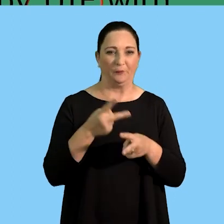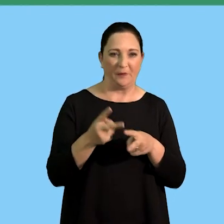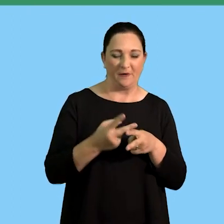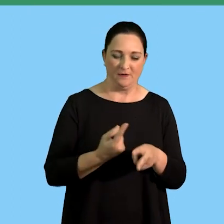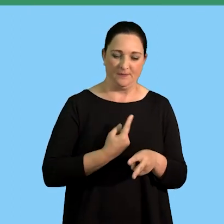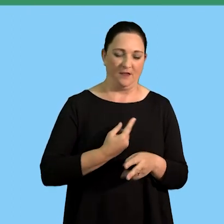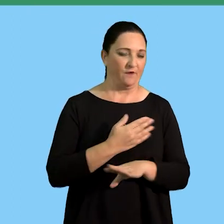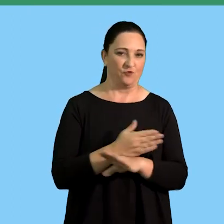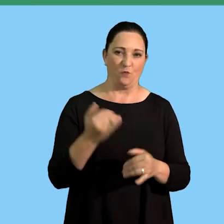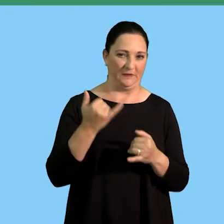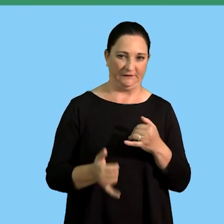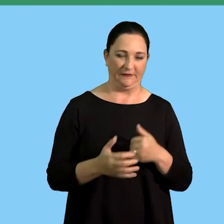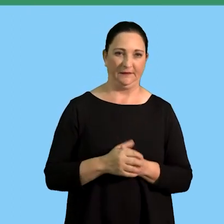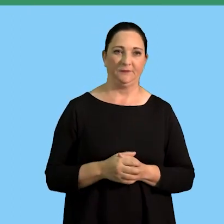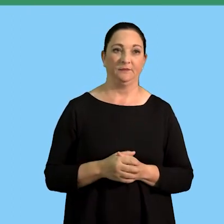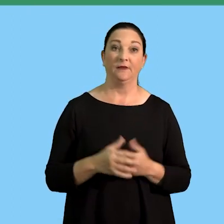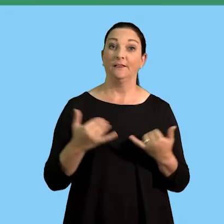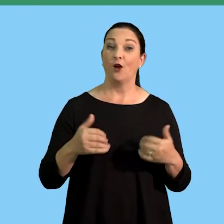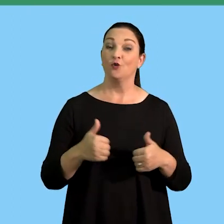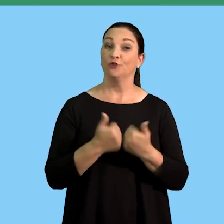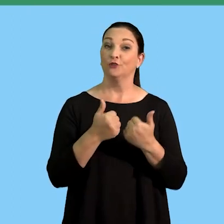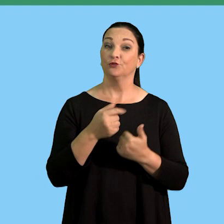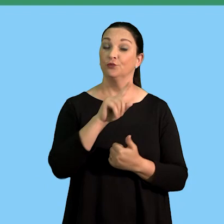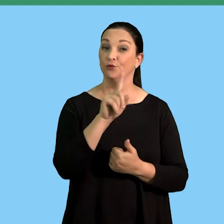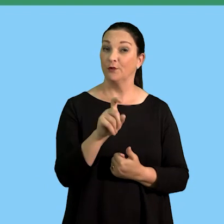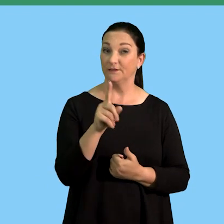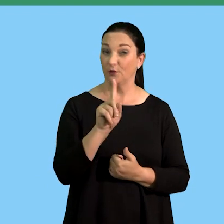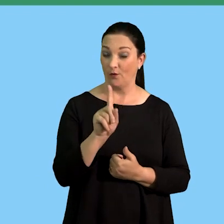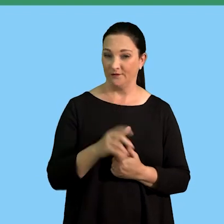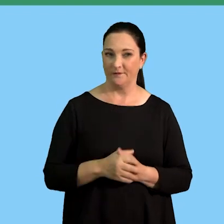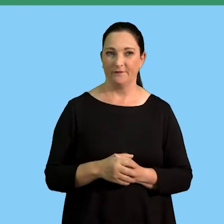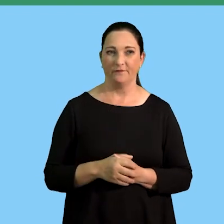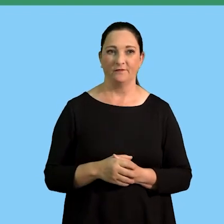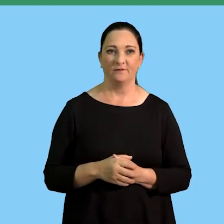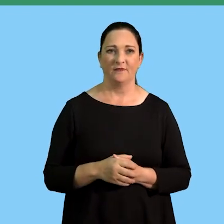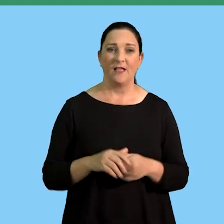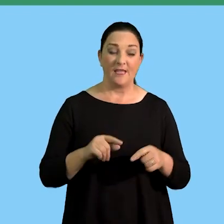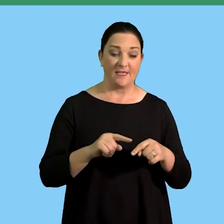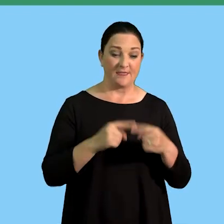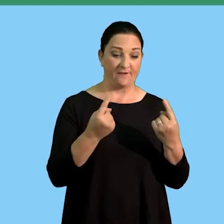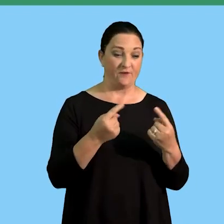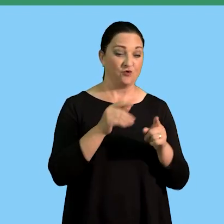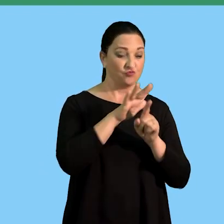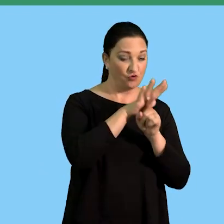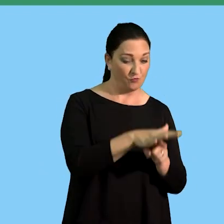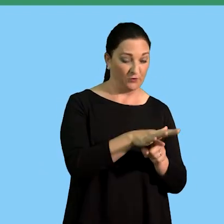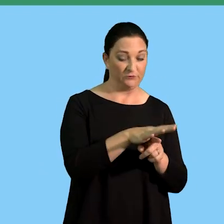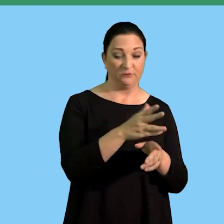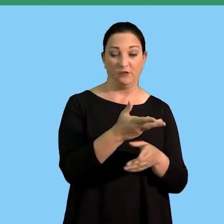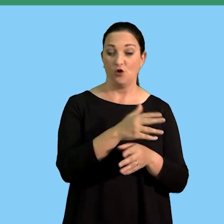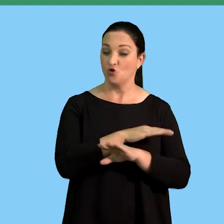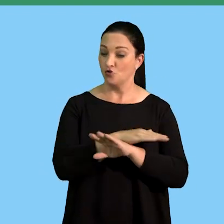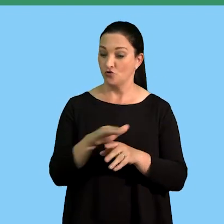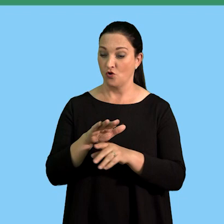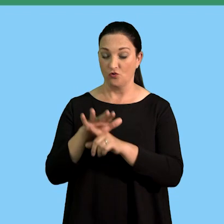prepare yourself with this topic now a challenging question that i'd offer to you now is that explain the differences between compulsory